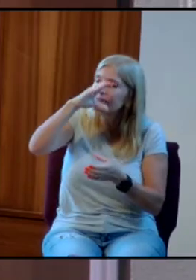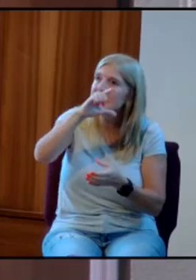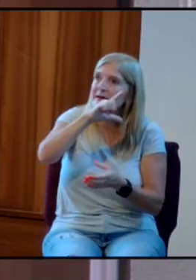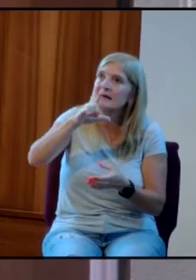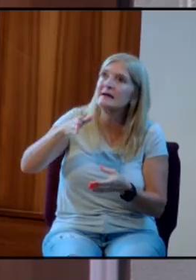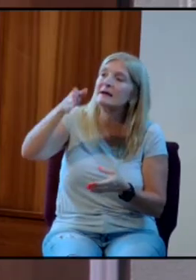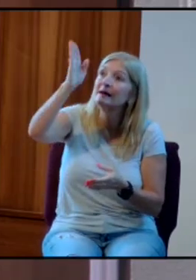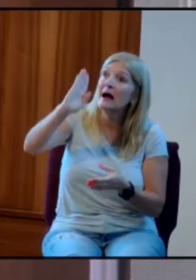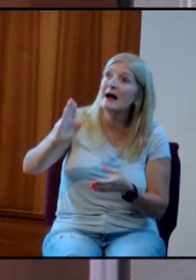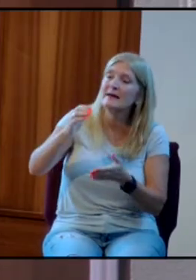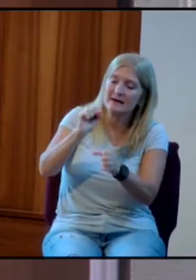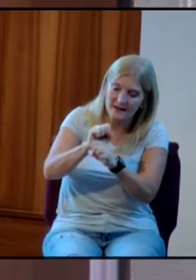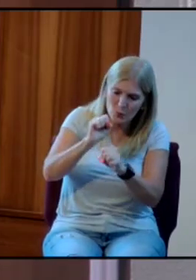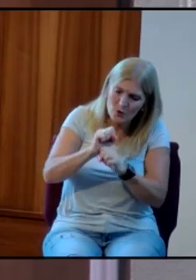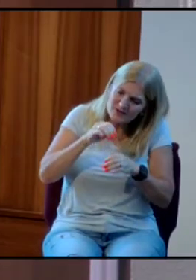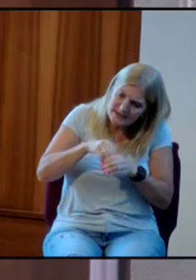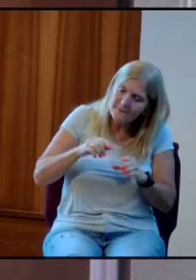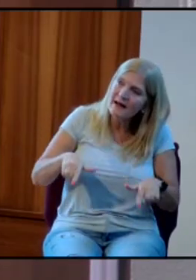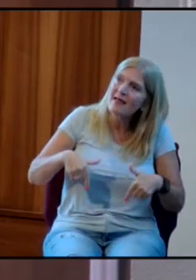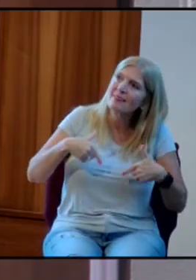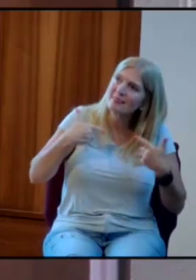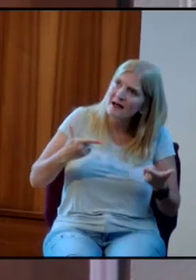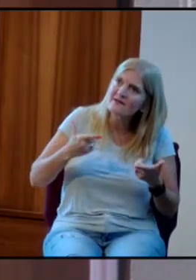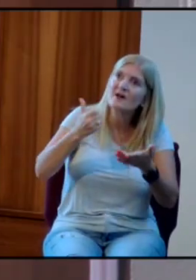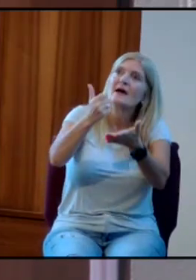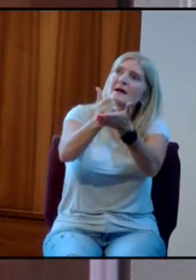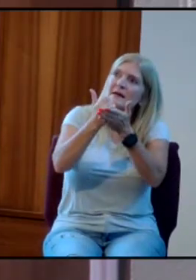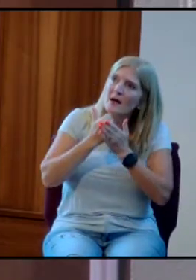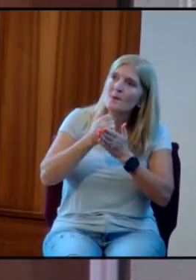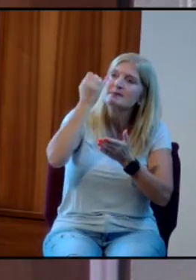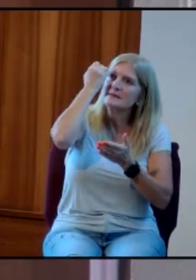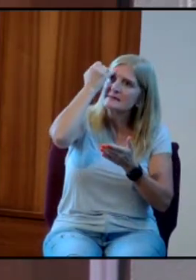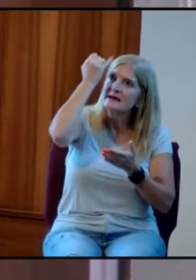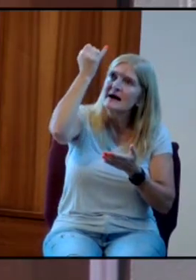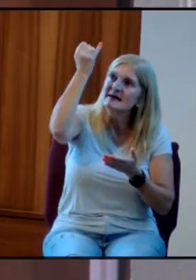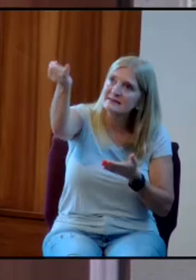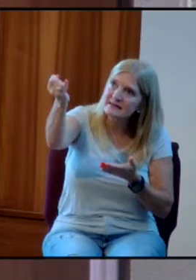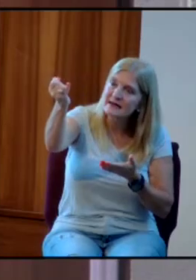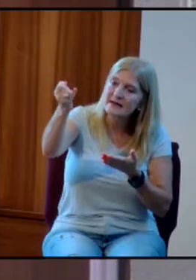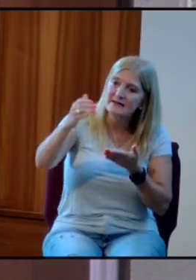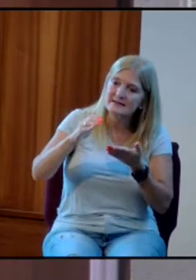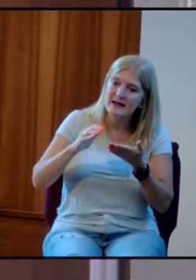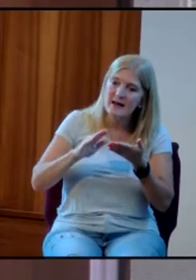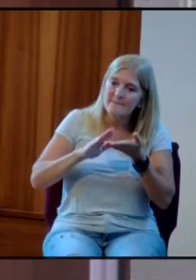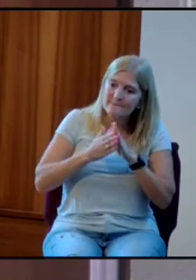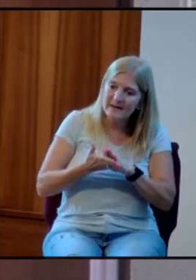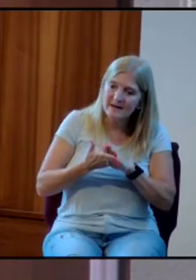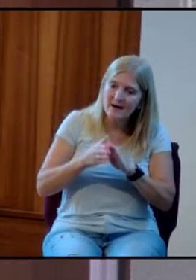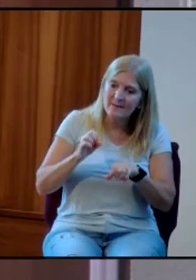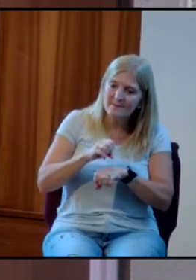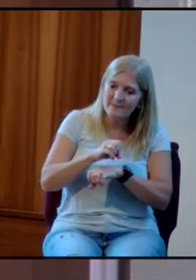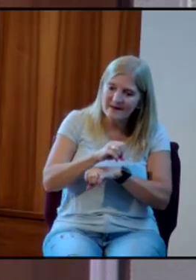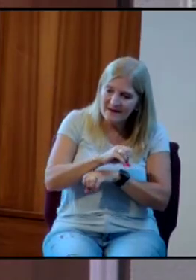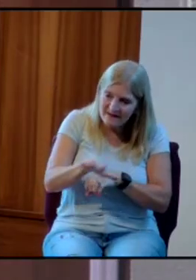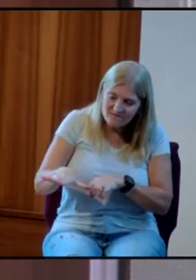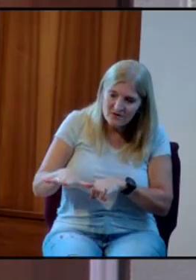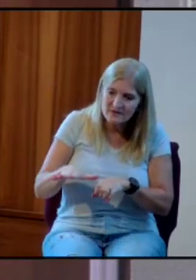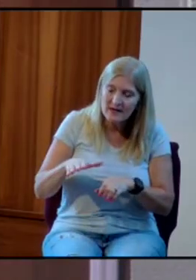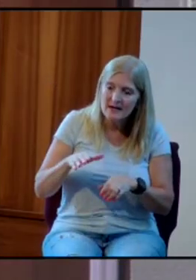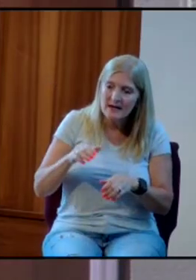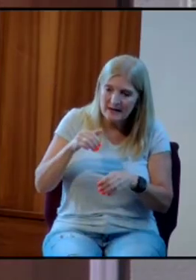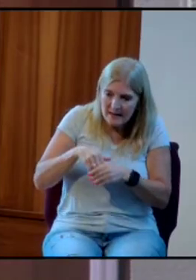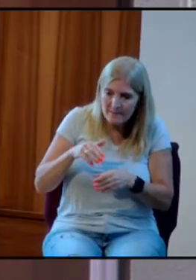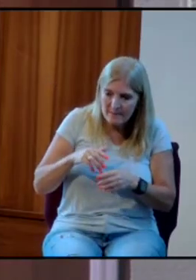in my life as I seek him. And he makes these ideas effective within me. So I start